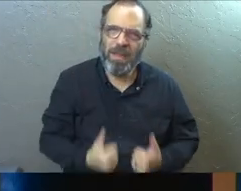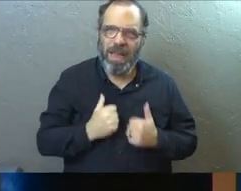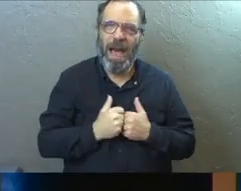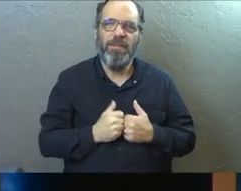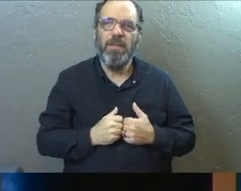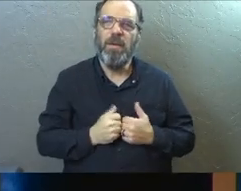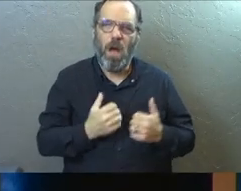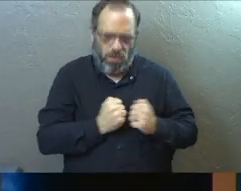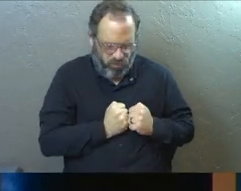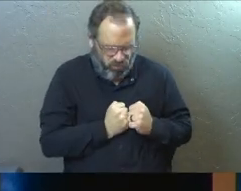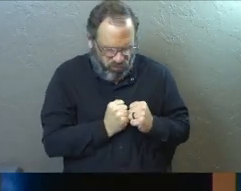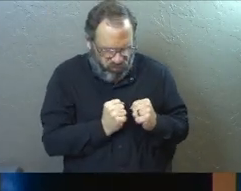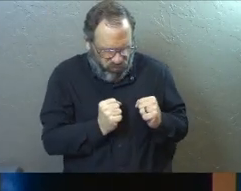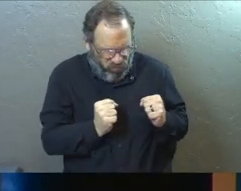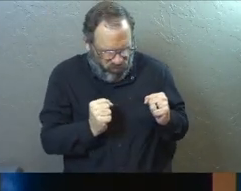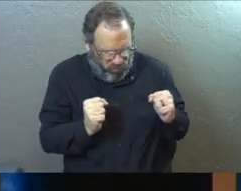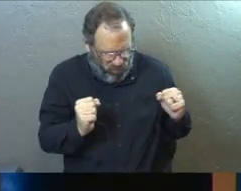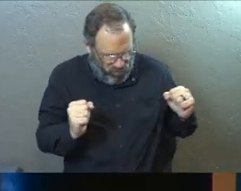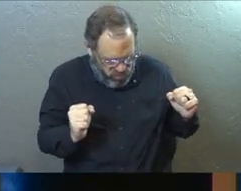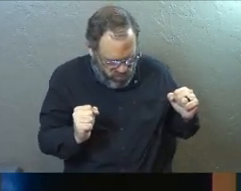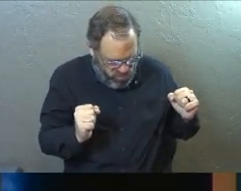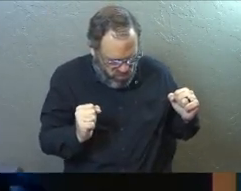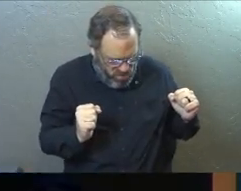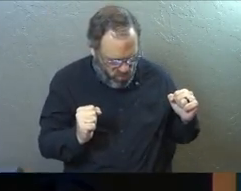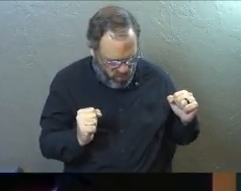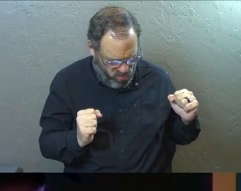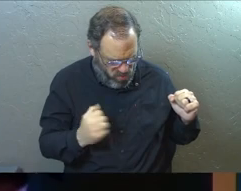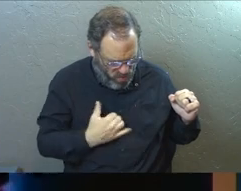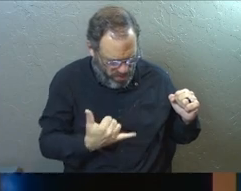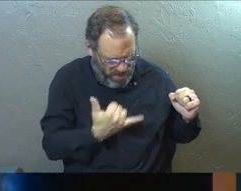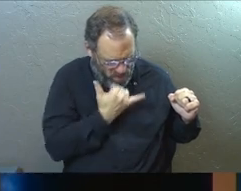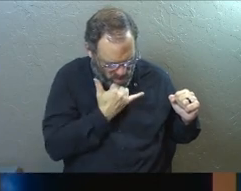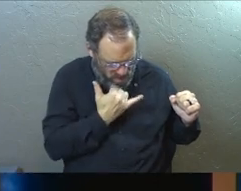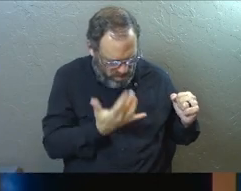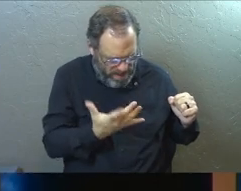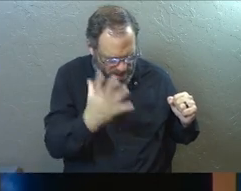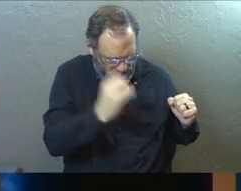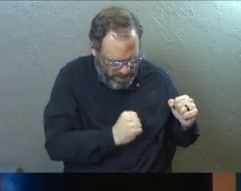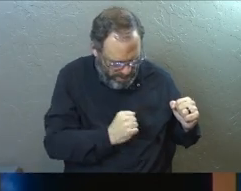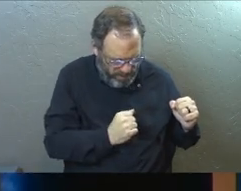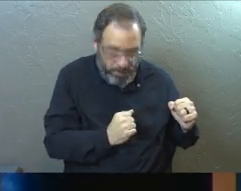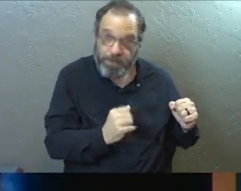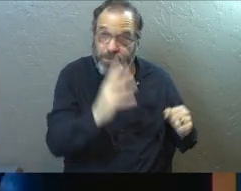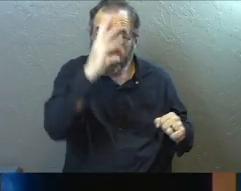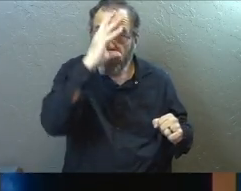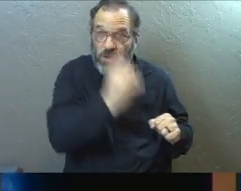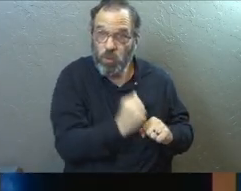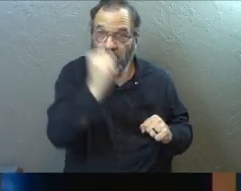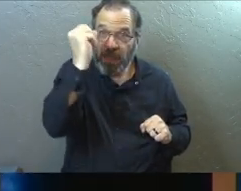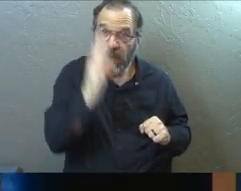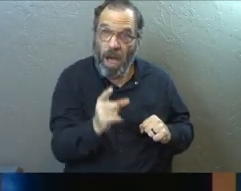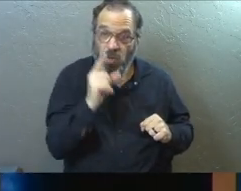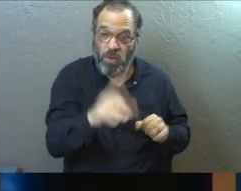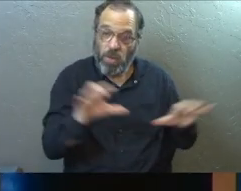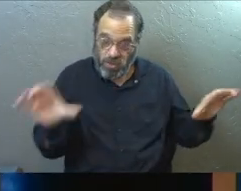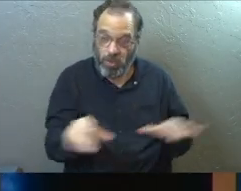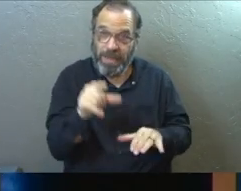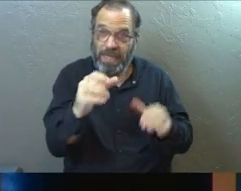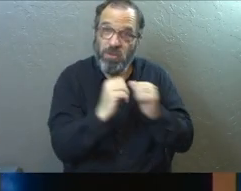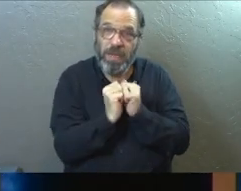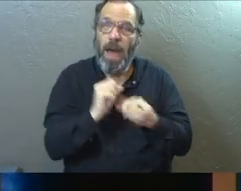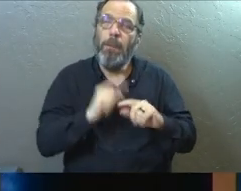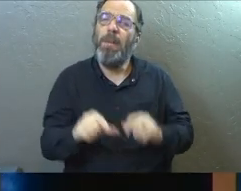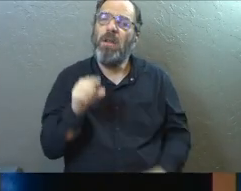Take a look at your own self. Where have I fallen short? Where am I not doing these things? Trust that God and your spouse are also doing this.